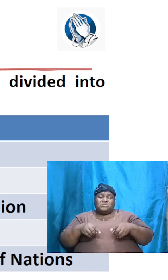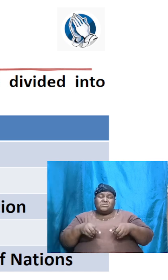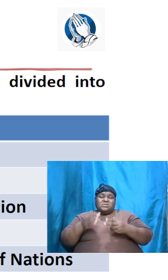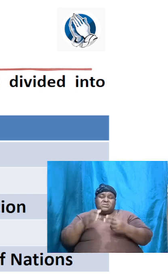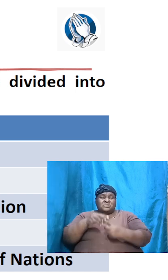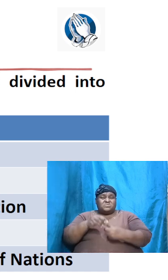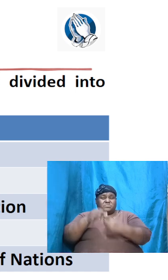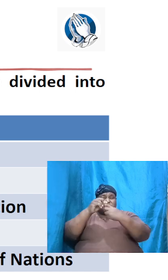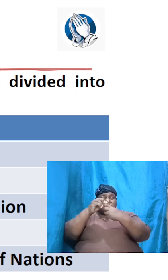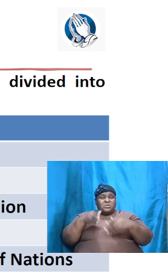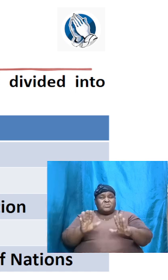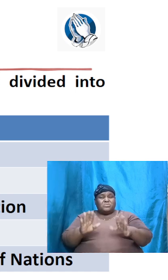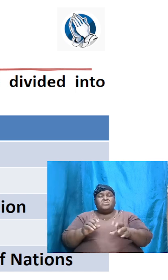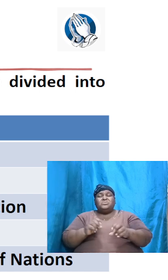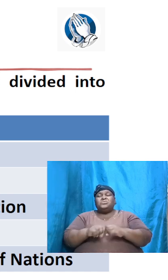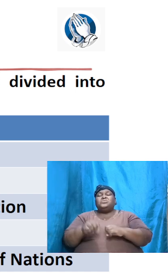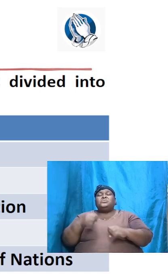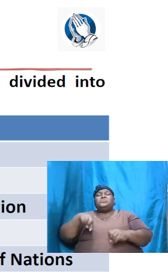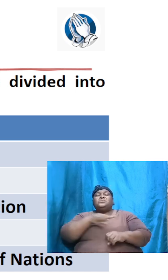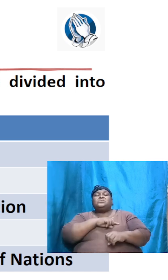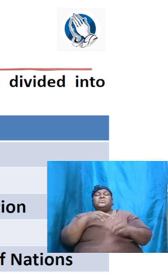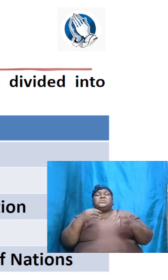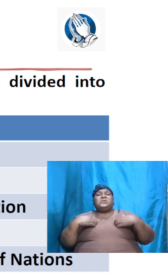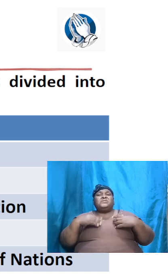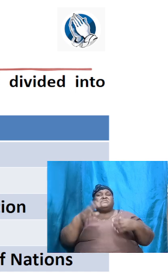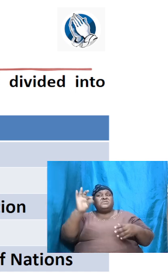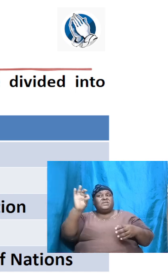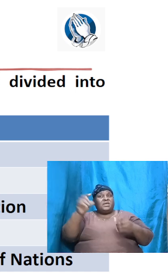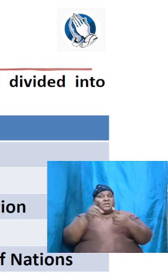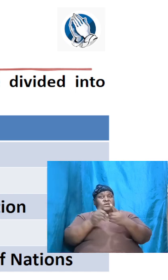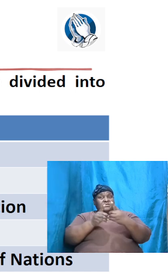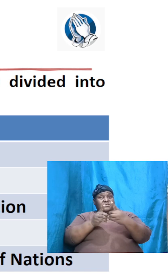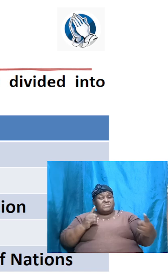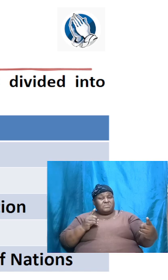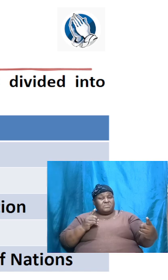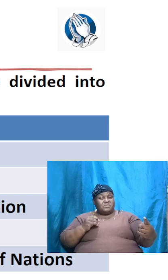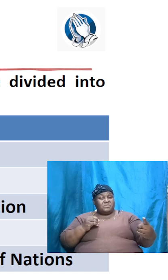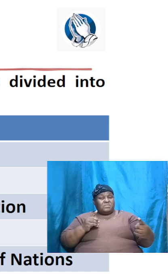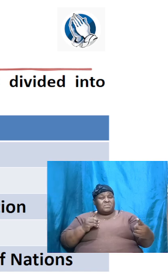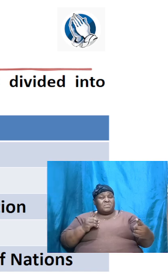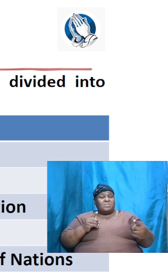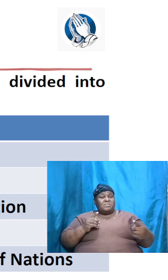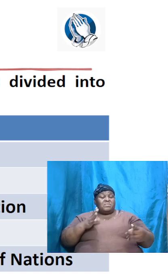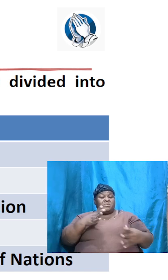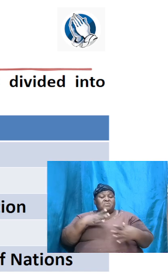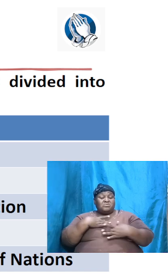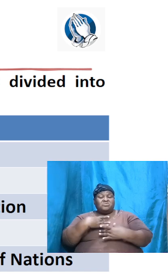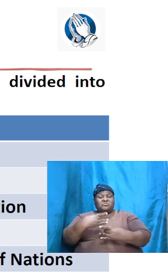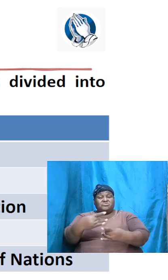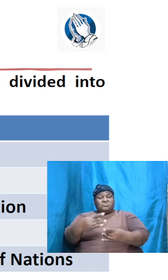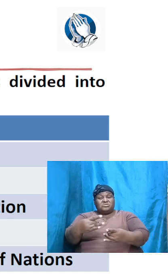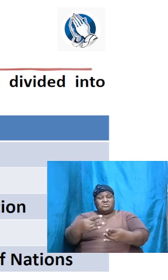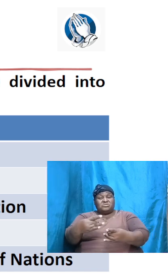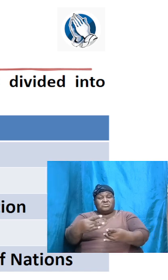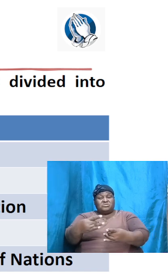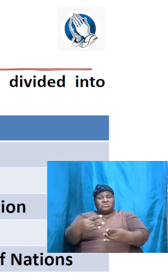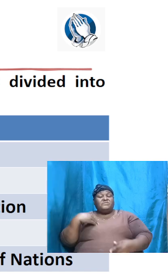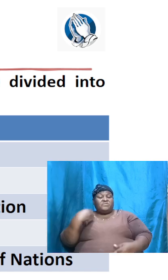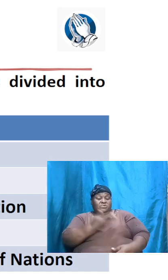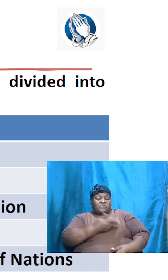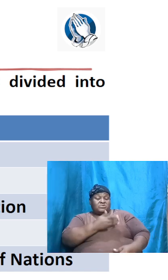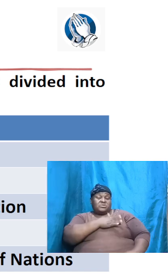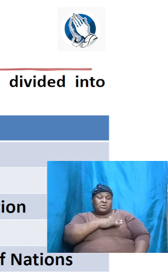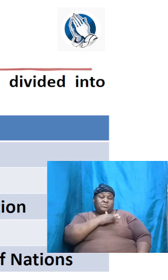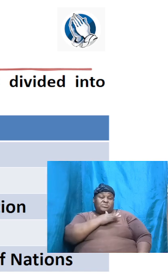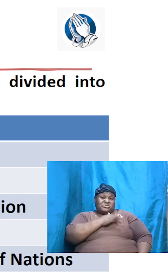nine divisions and it might be interesting for us to appreciate that